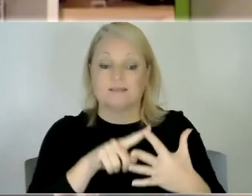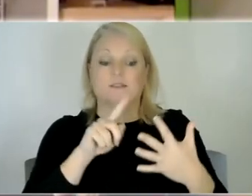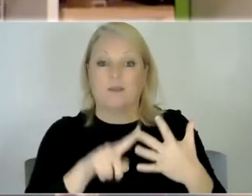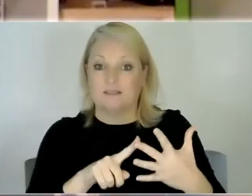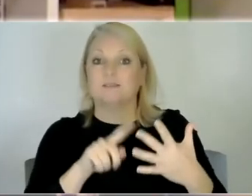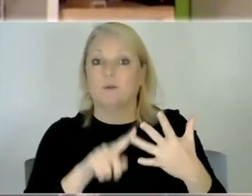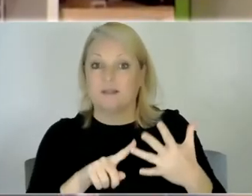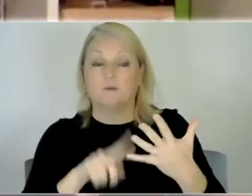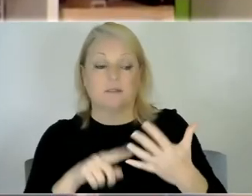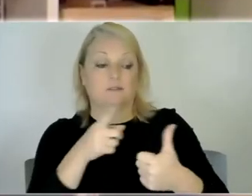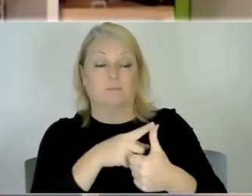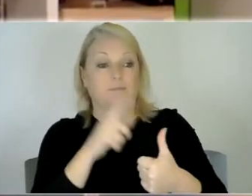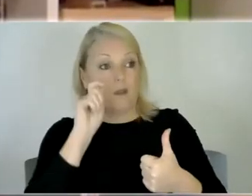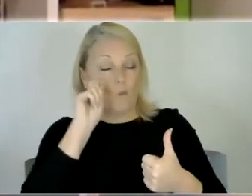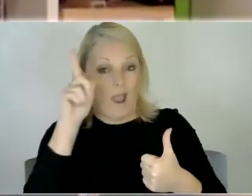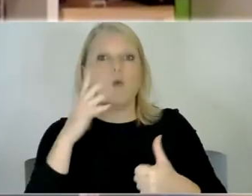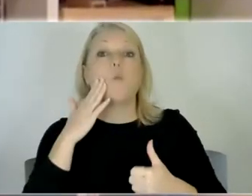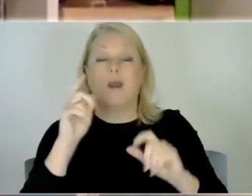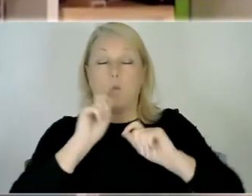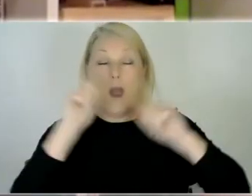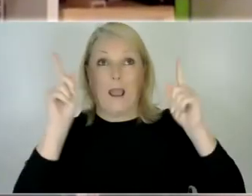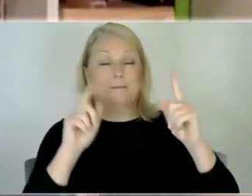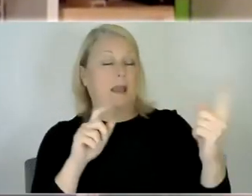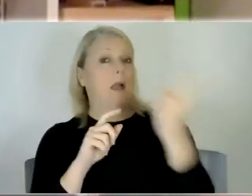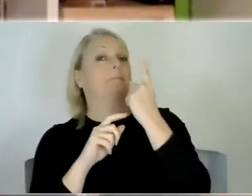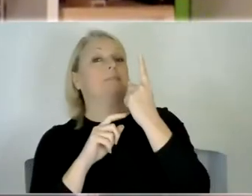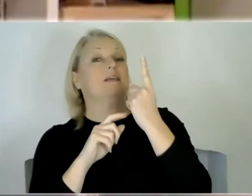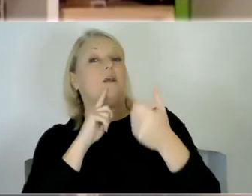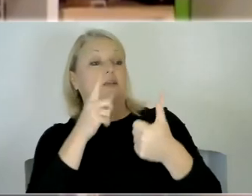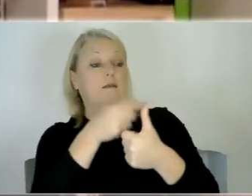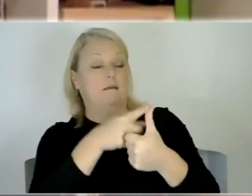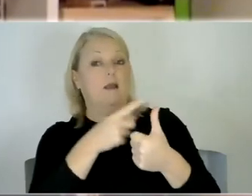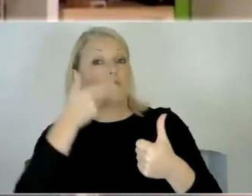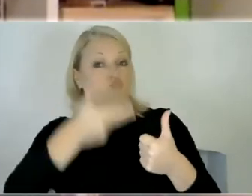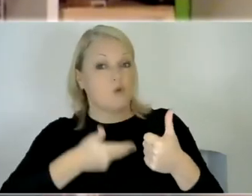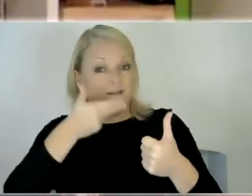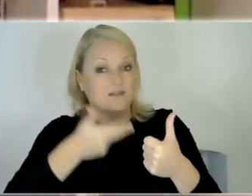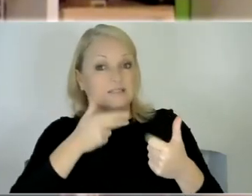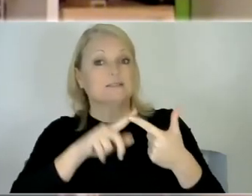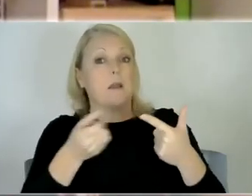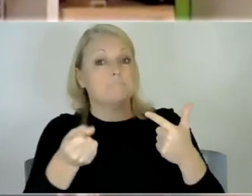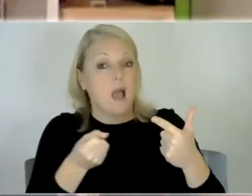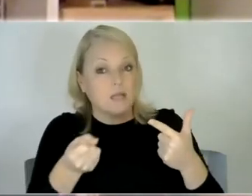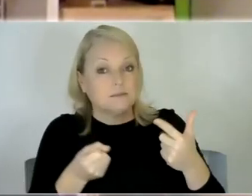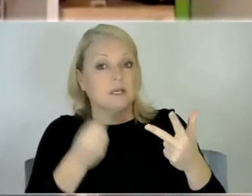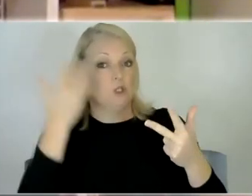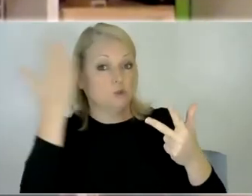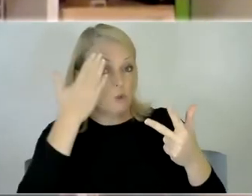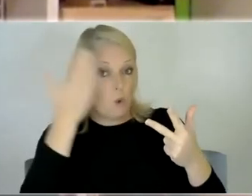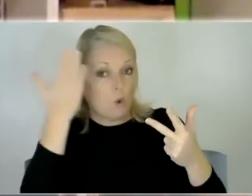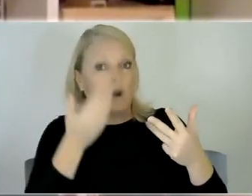as he wakes up is like in my face going ah and i'll say okay breakfast bus school bus